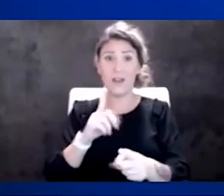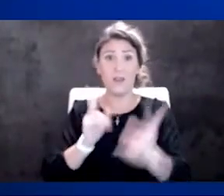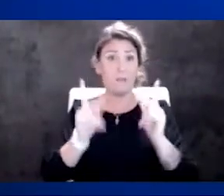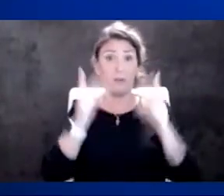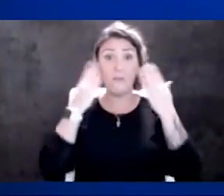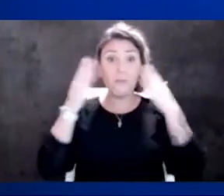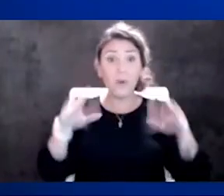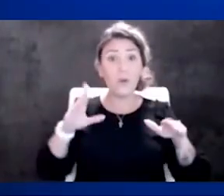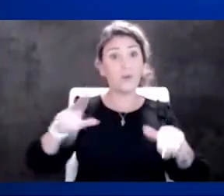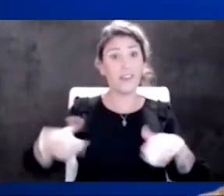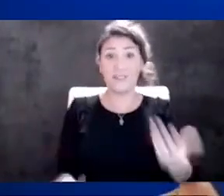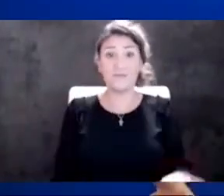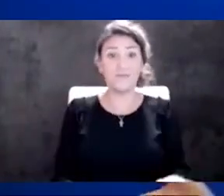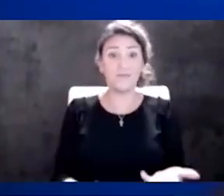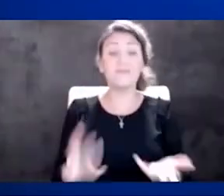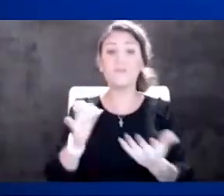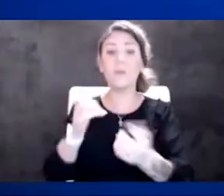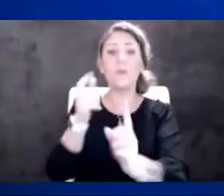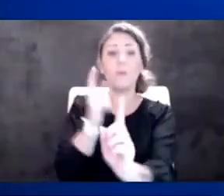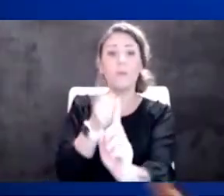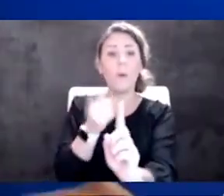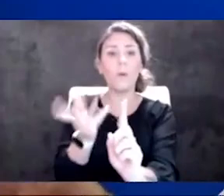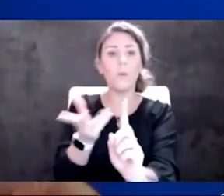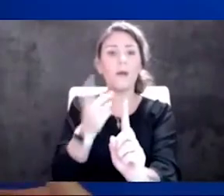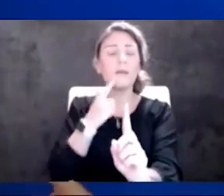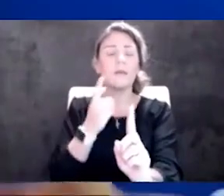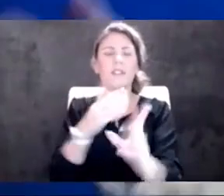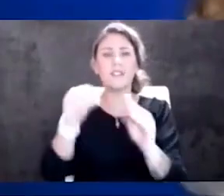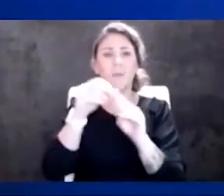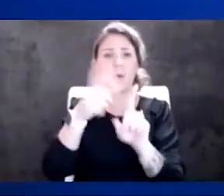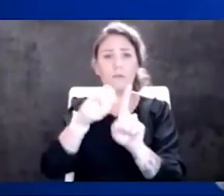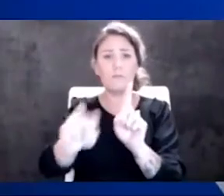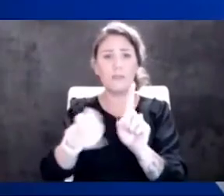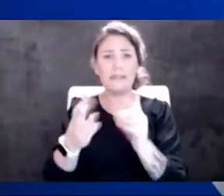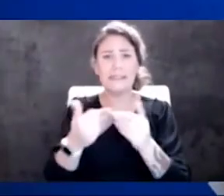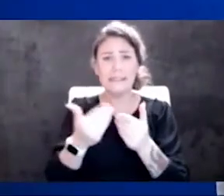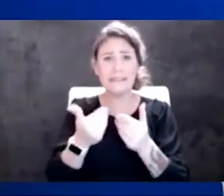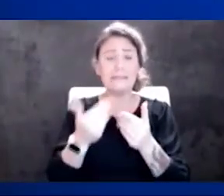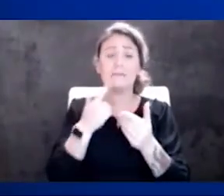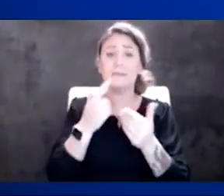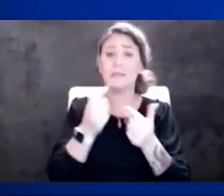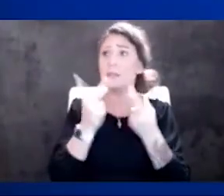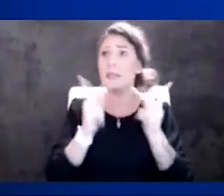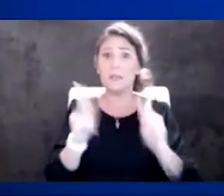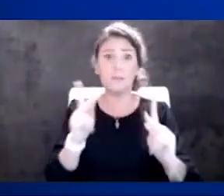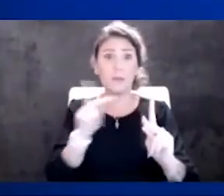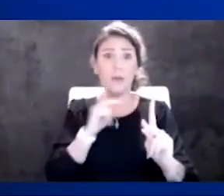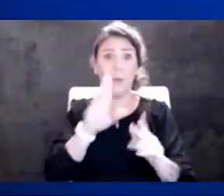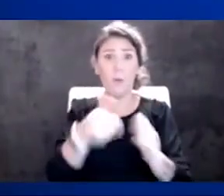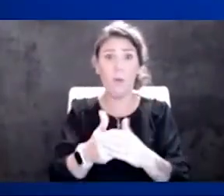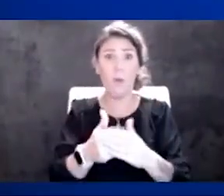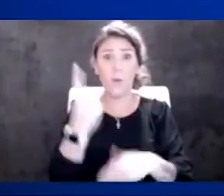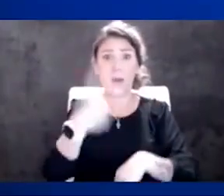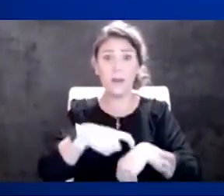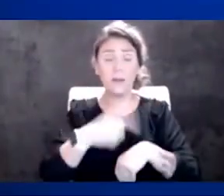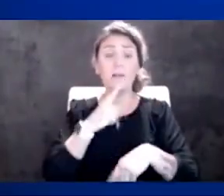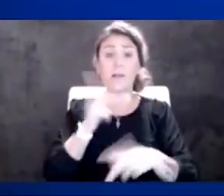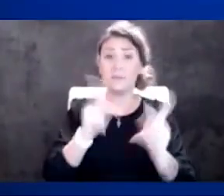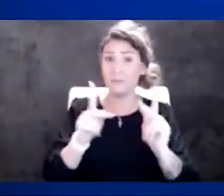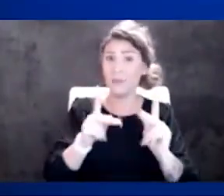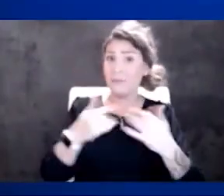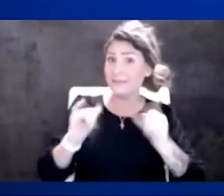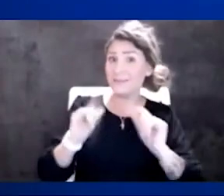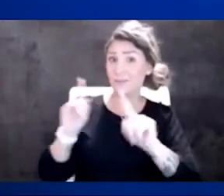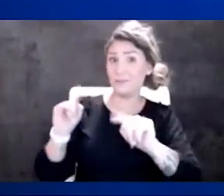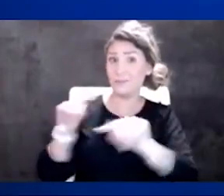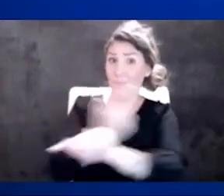And to your point, if it's so much more transmissible and a lot of people get it all at once, there will still be some people hospitalized. And that